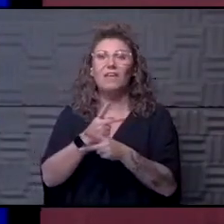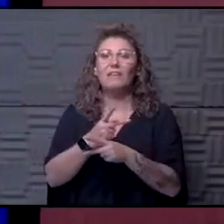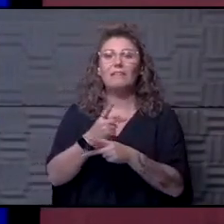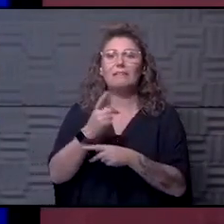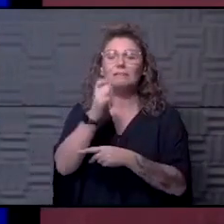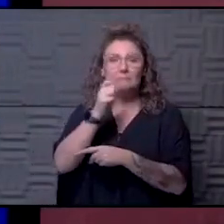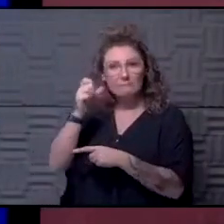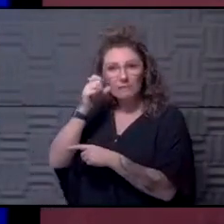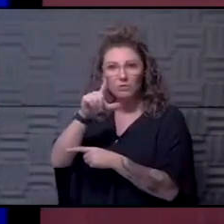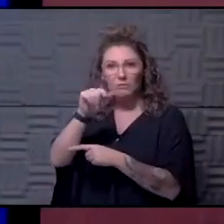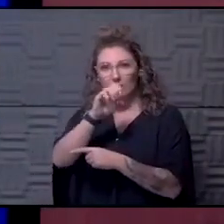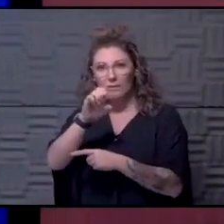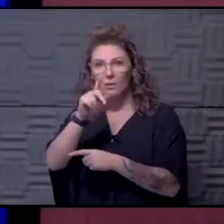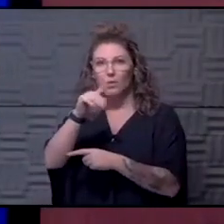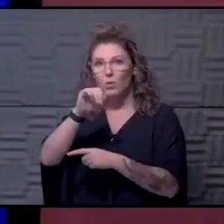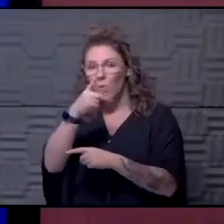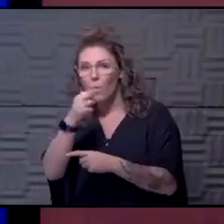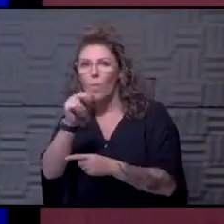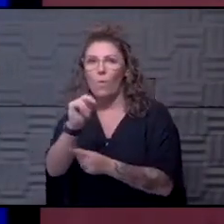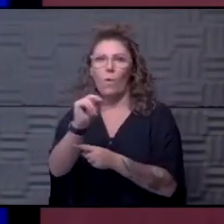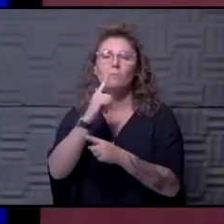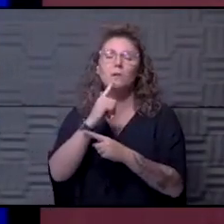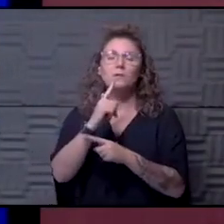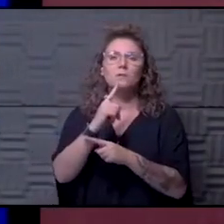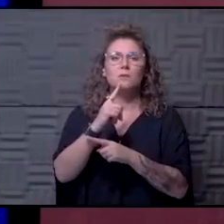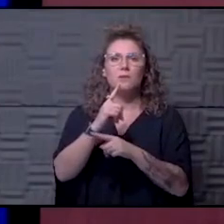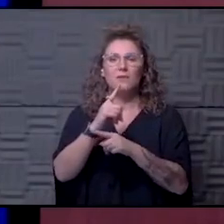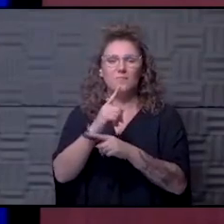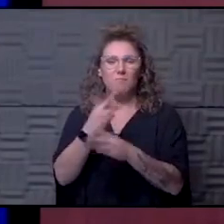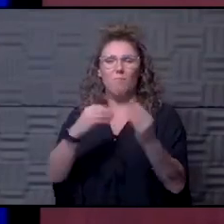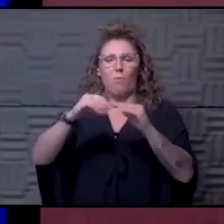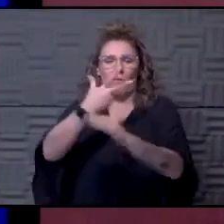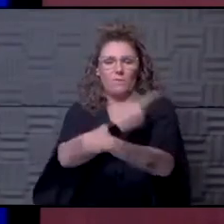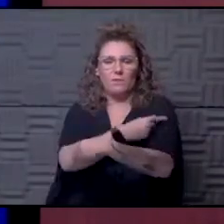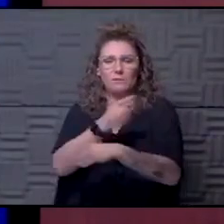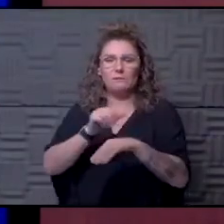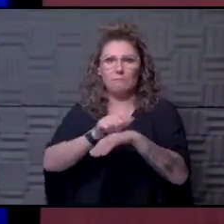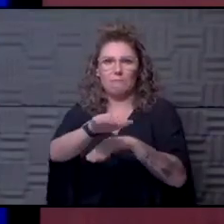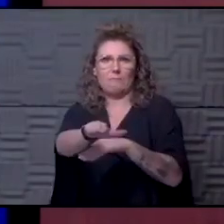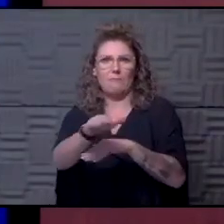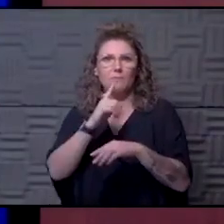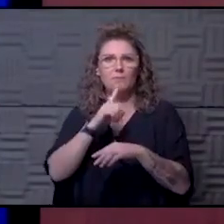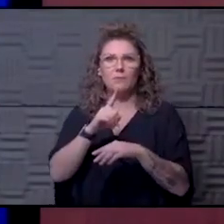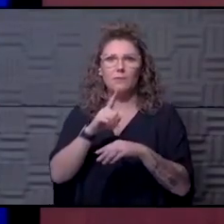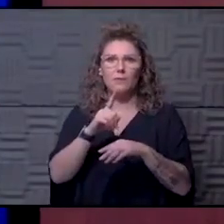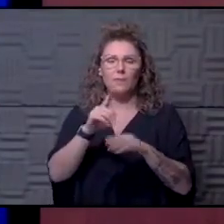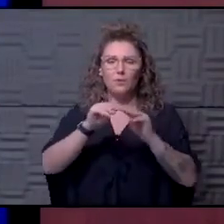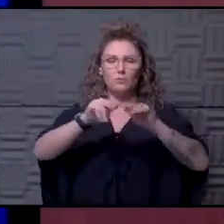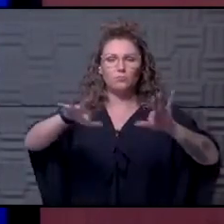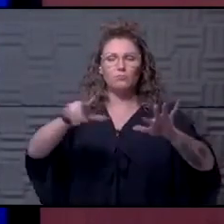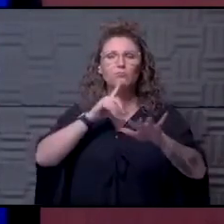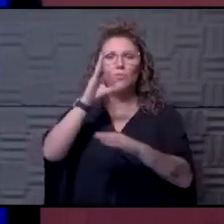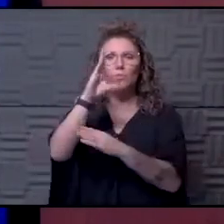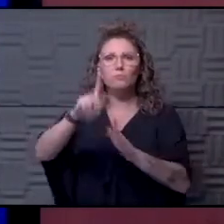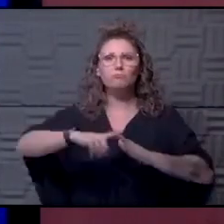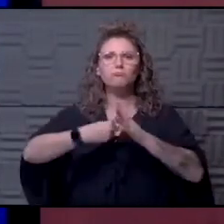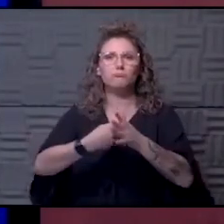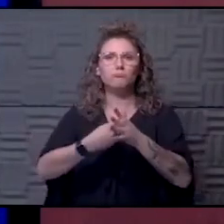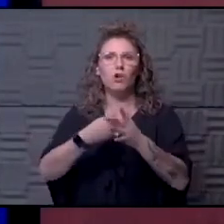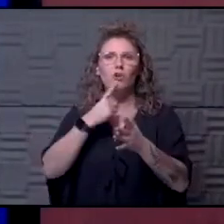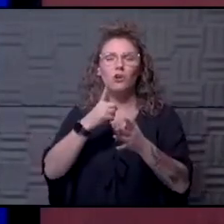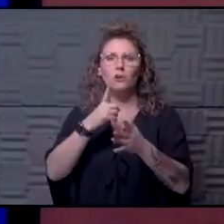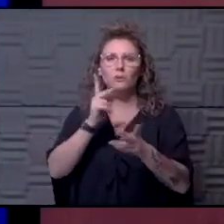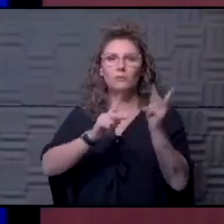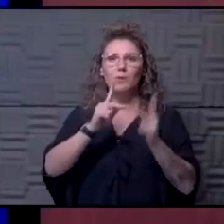They hope we have enough vaccine that we'll be moving in to a different phase of vaccine distribution. And we'll start getting to those who are